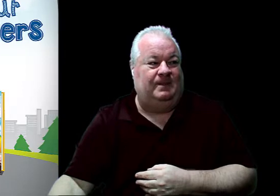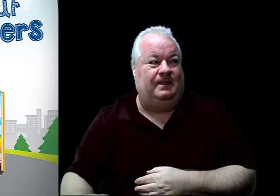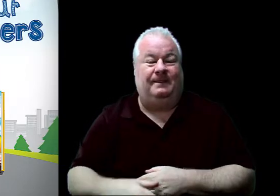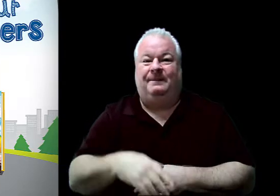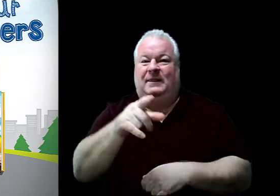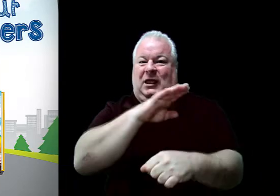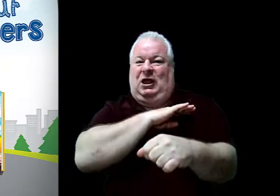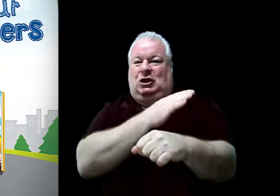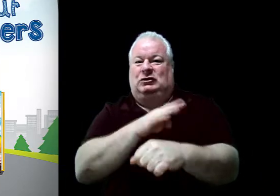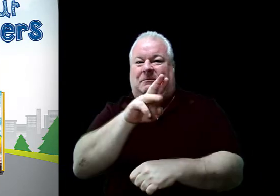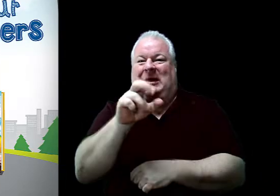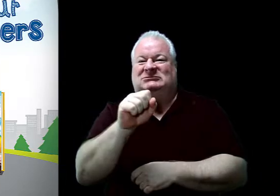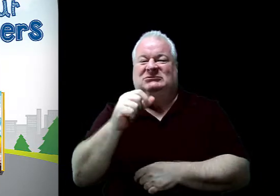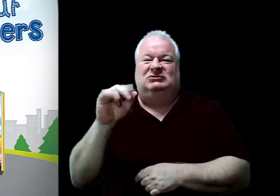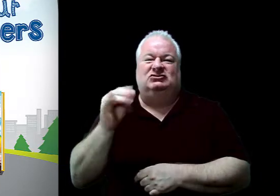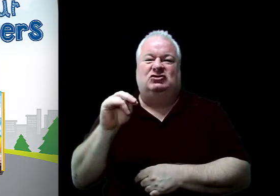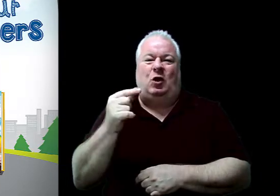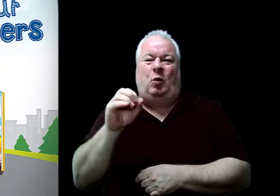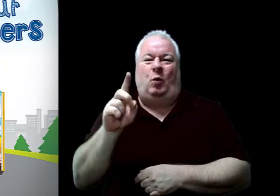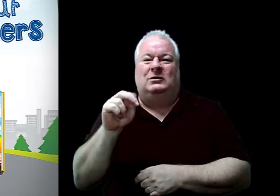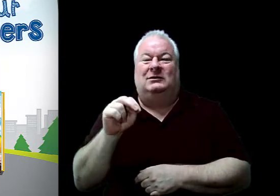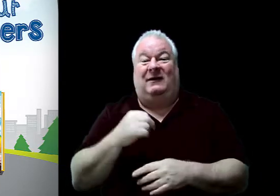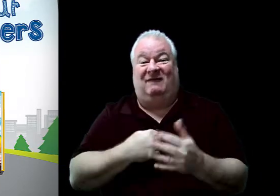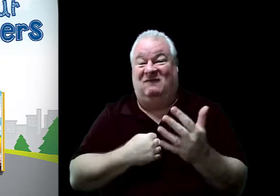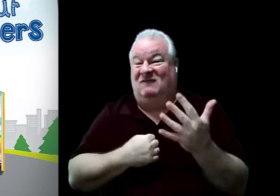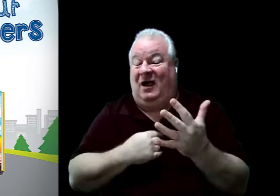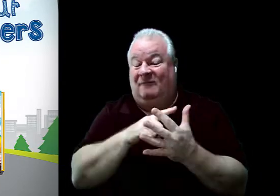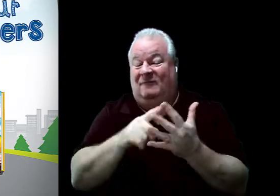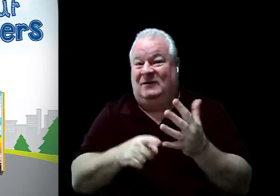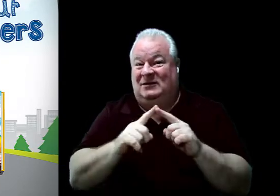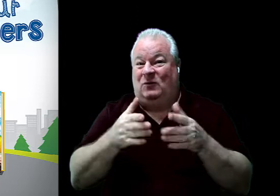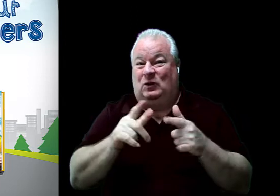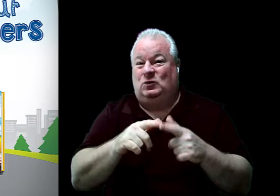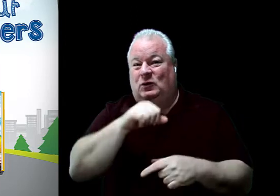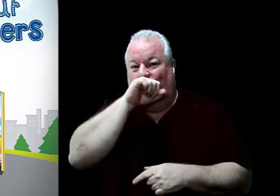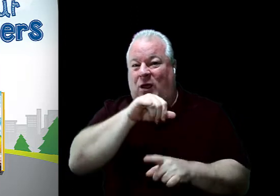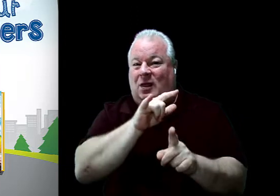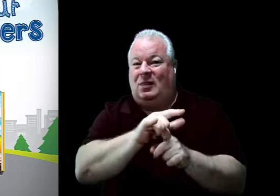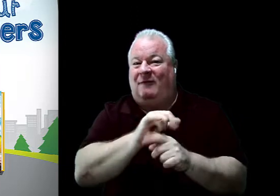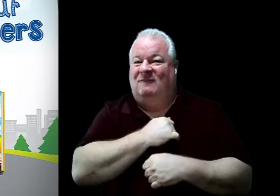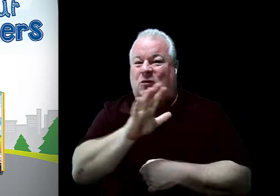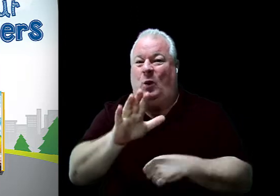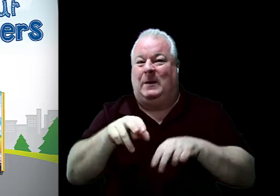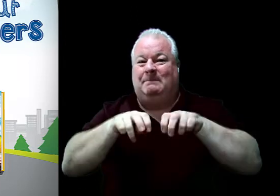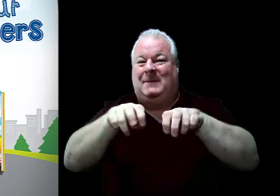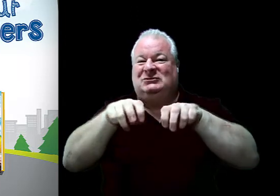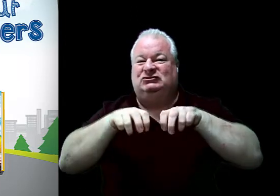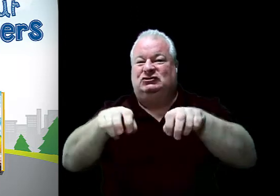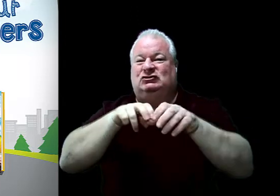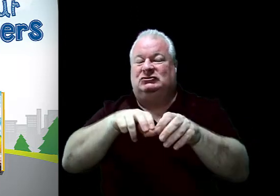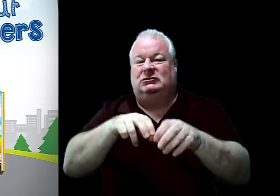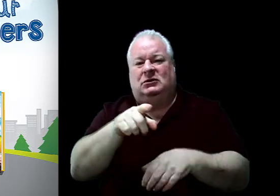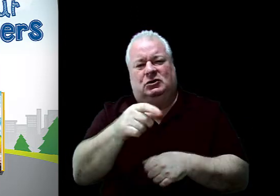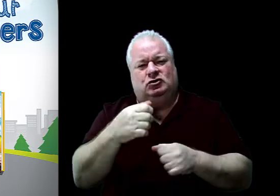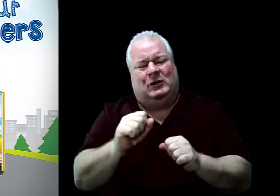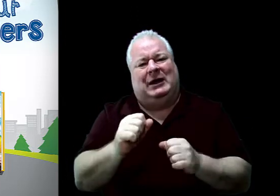The Energy Bus by John Gordon comes five ways to love your passengers. Number one, make time